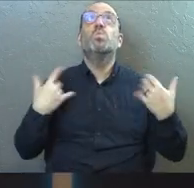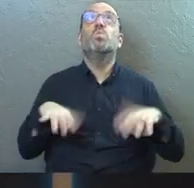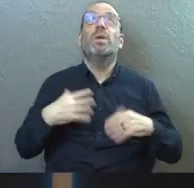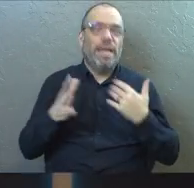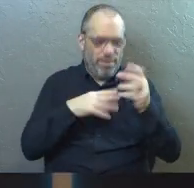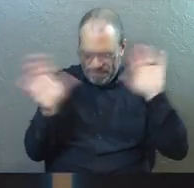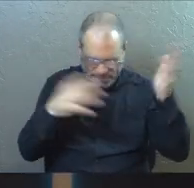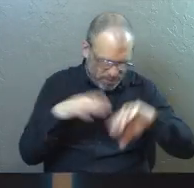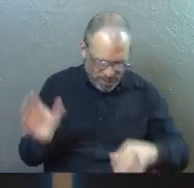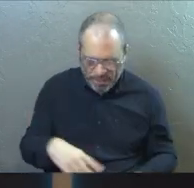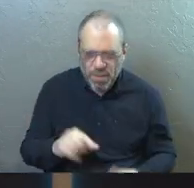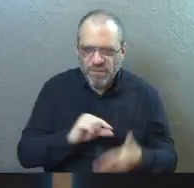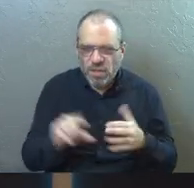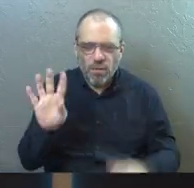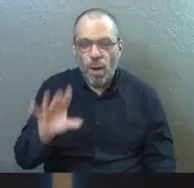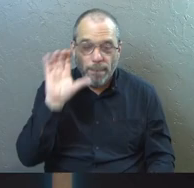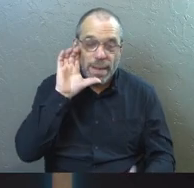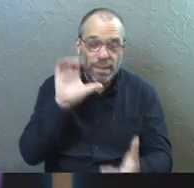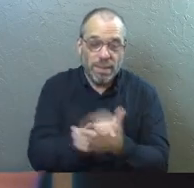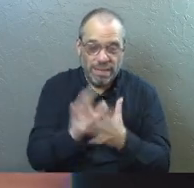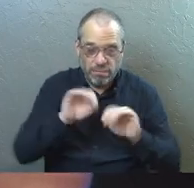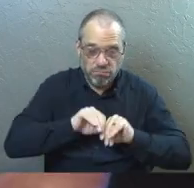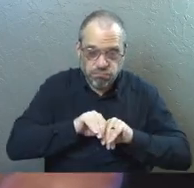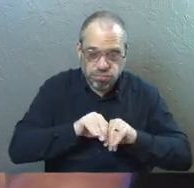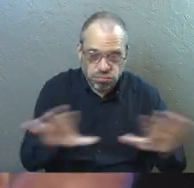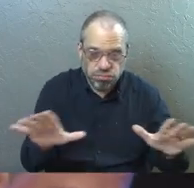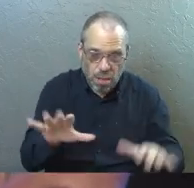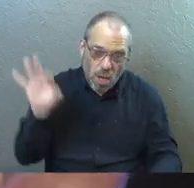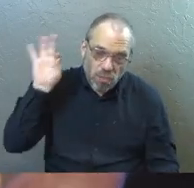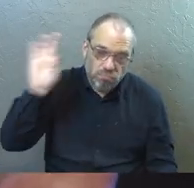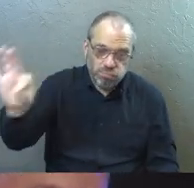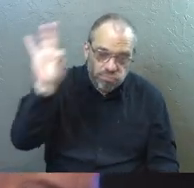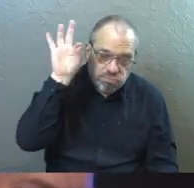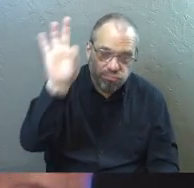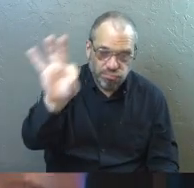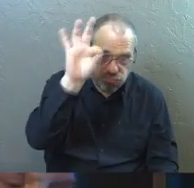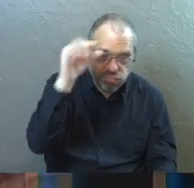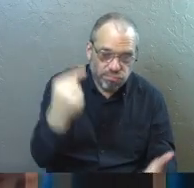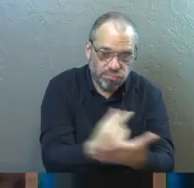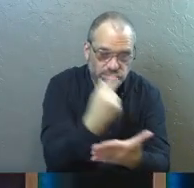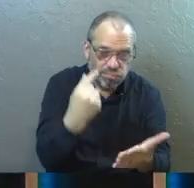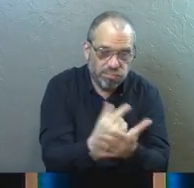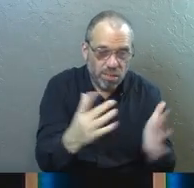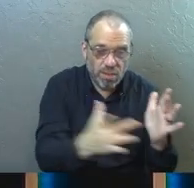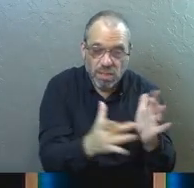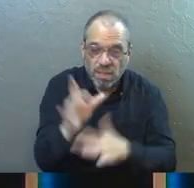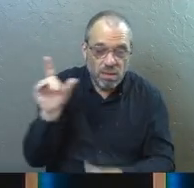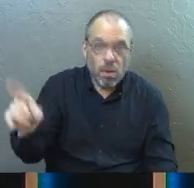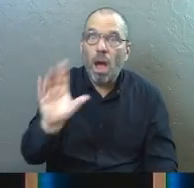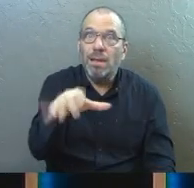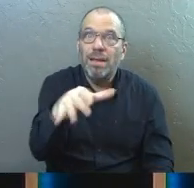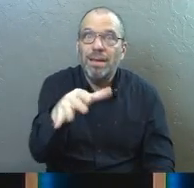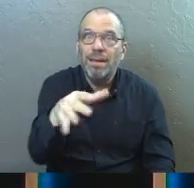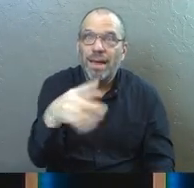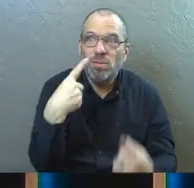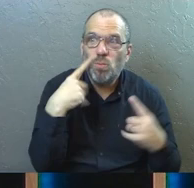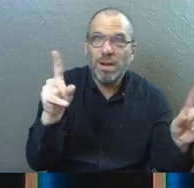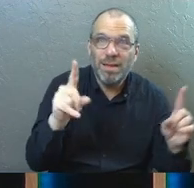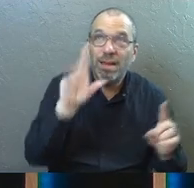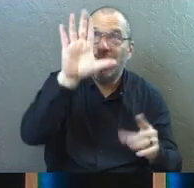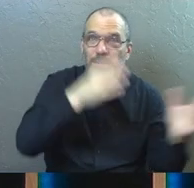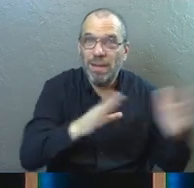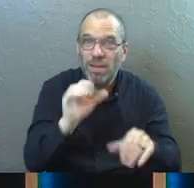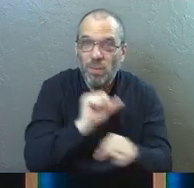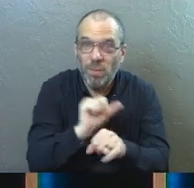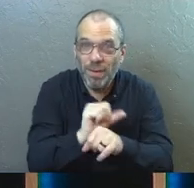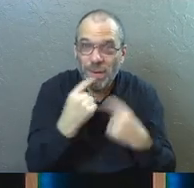Anyway, verse four, but the believers who were scattered preached the good news about Jesus wherever they want. See, it's working. God's plan